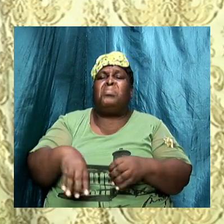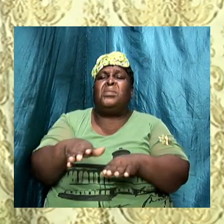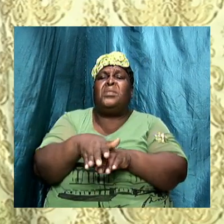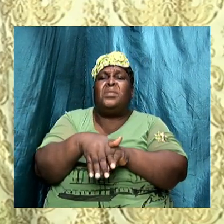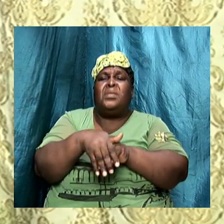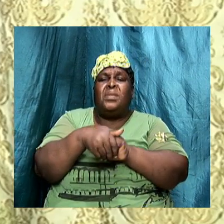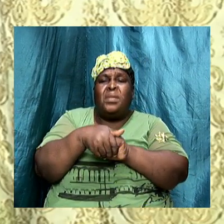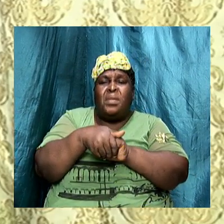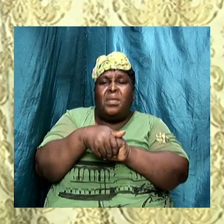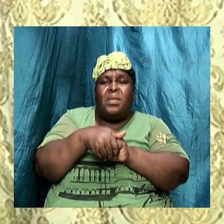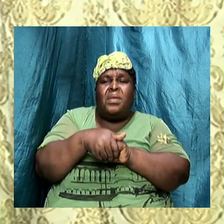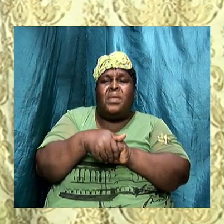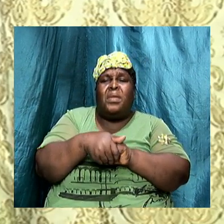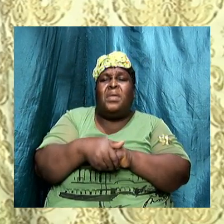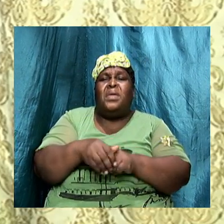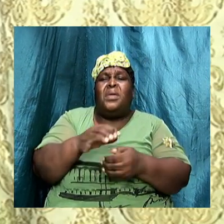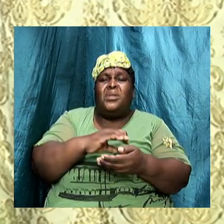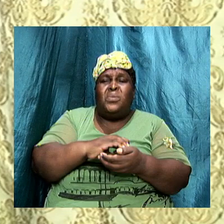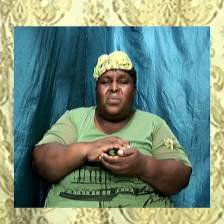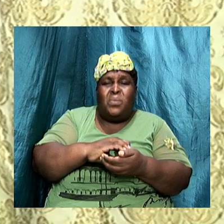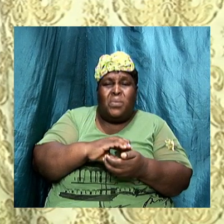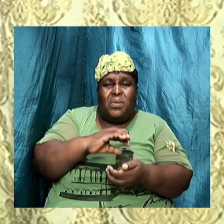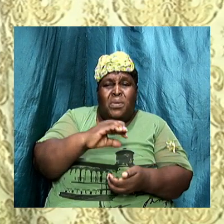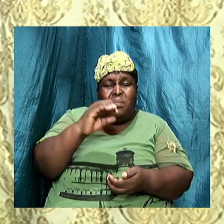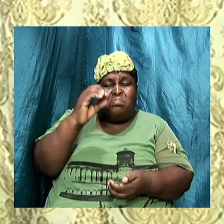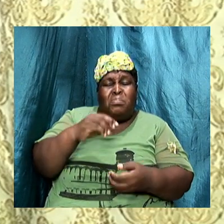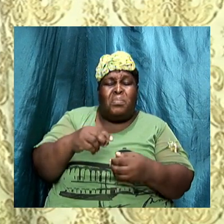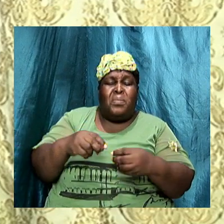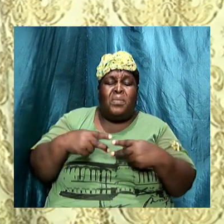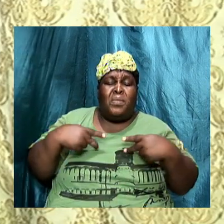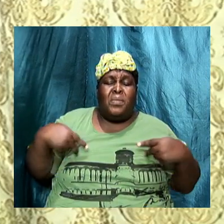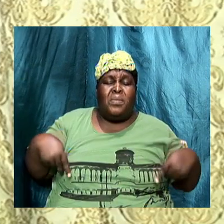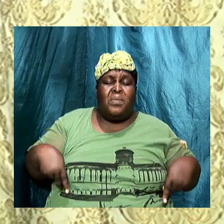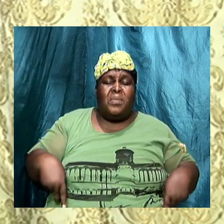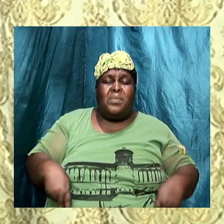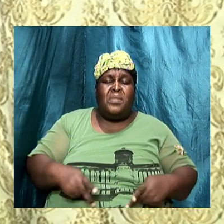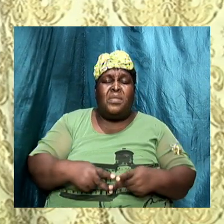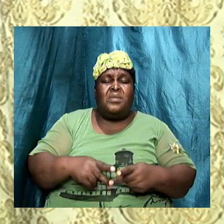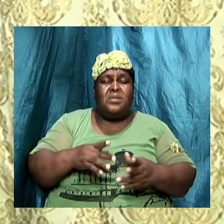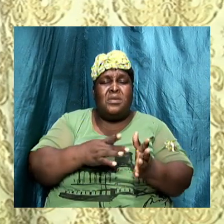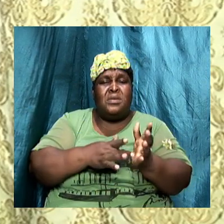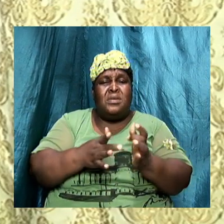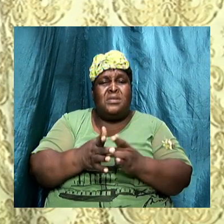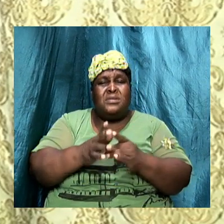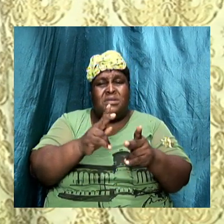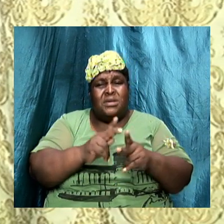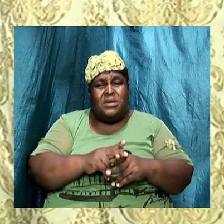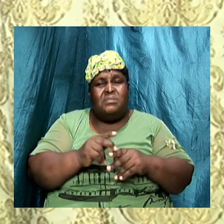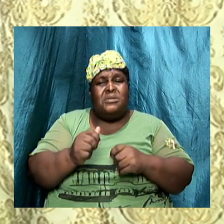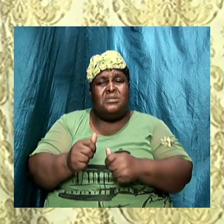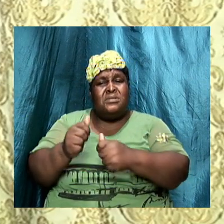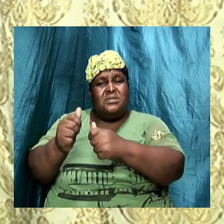the Pharisees Jesus sought to keep his followers from proceeding in a gradual